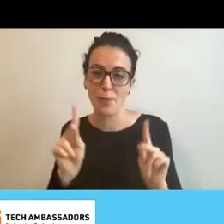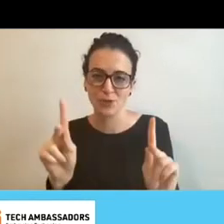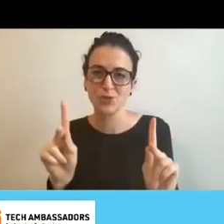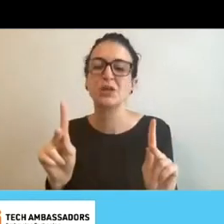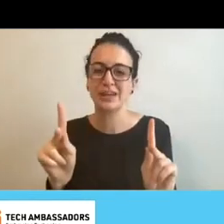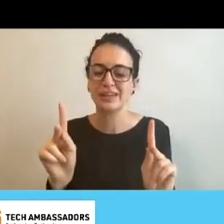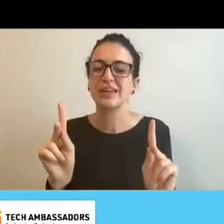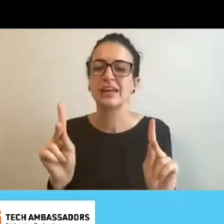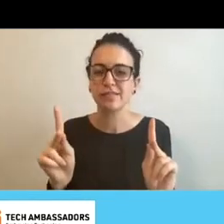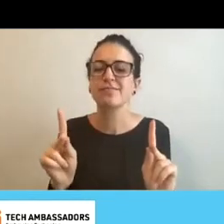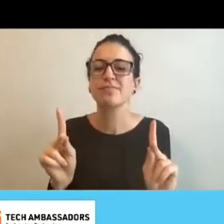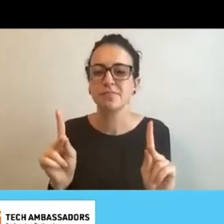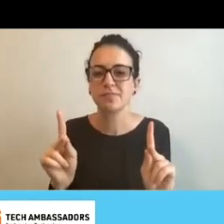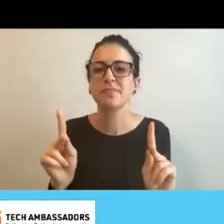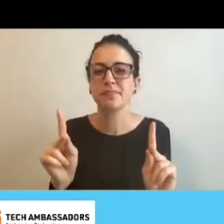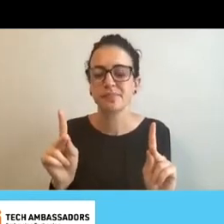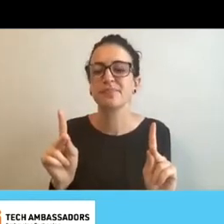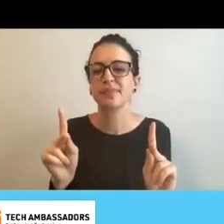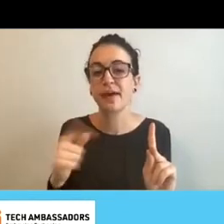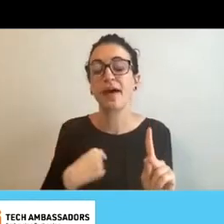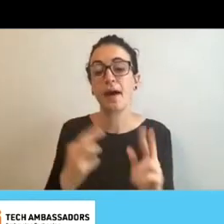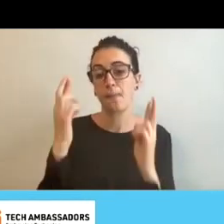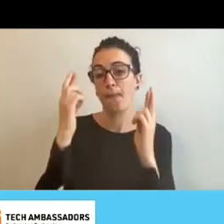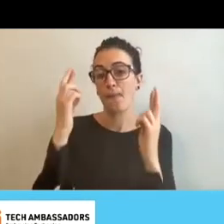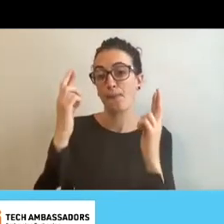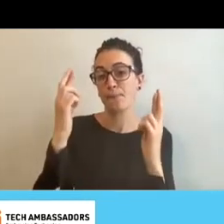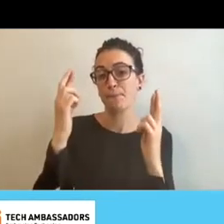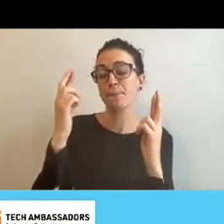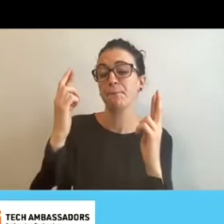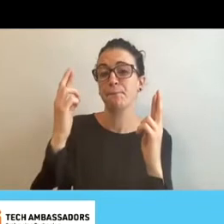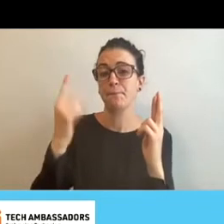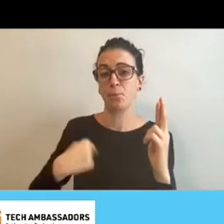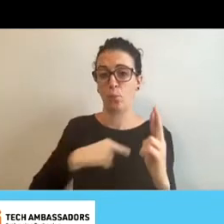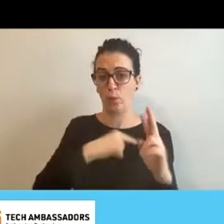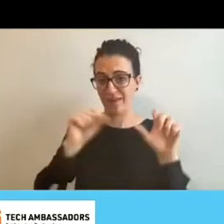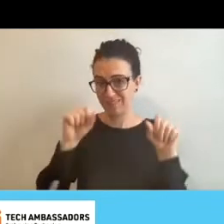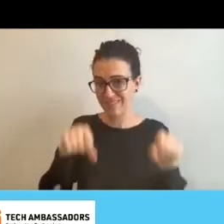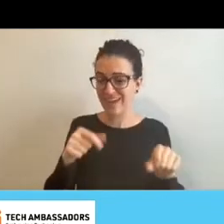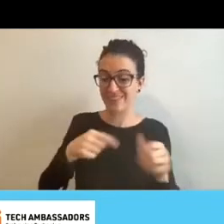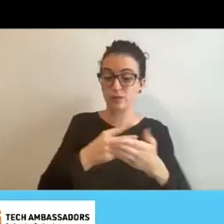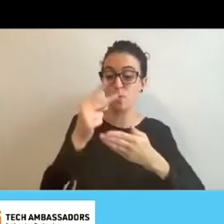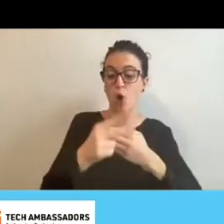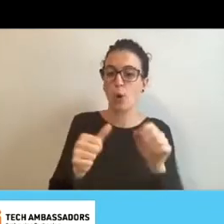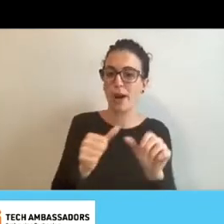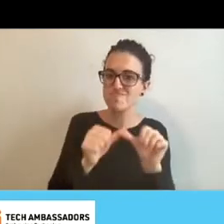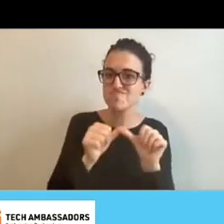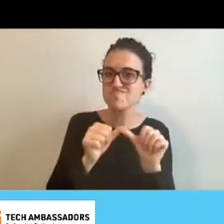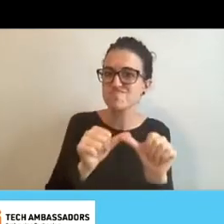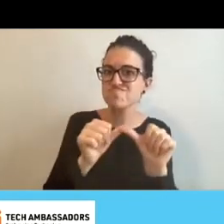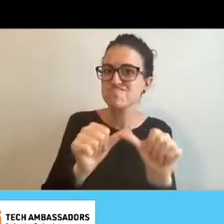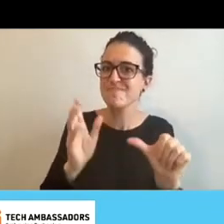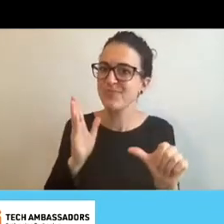hope that we can continue the program in the future